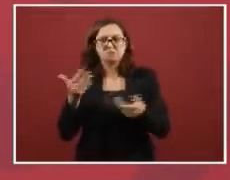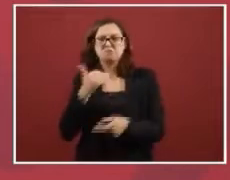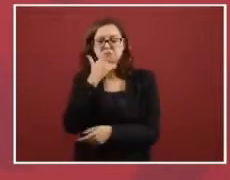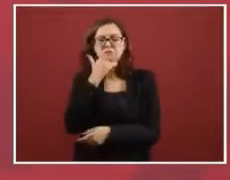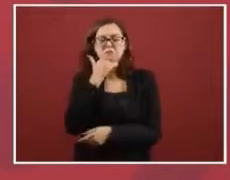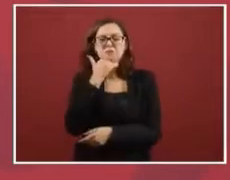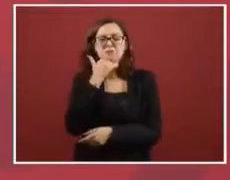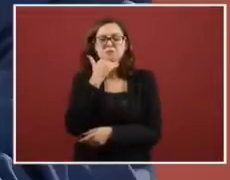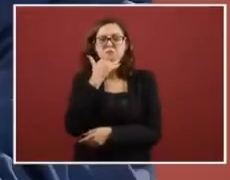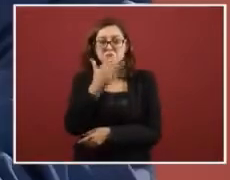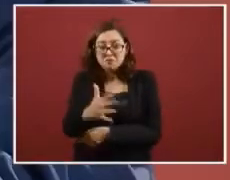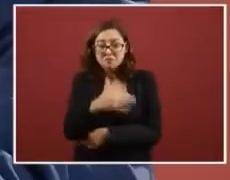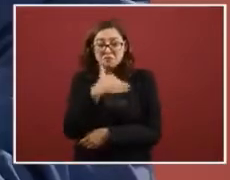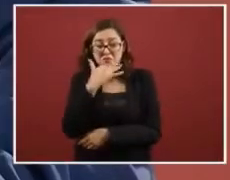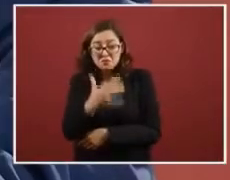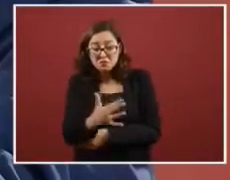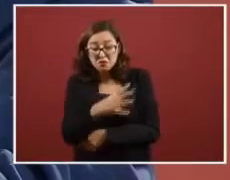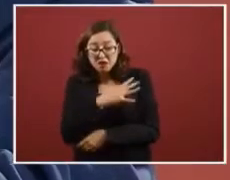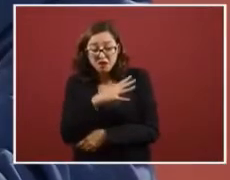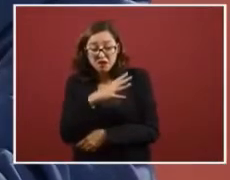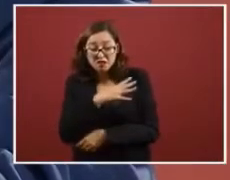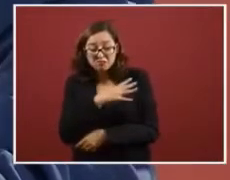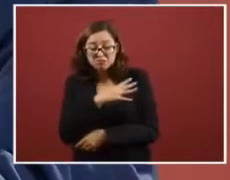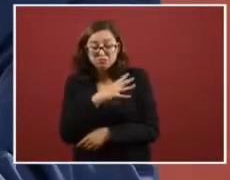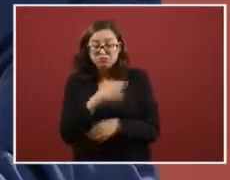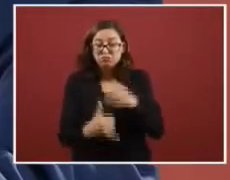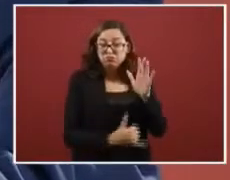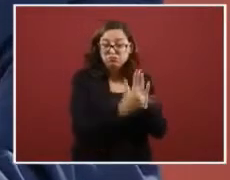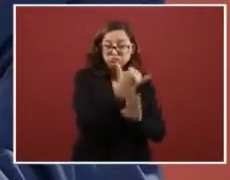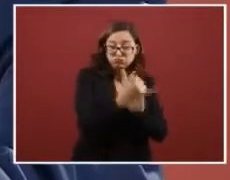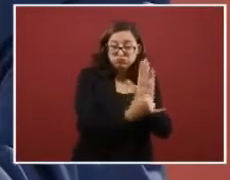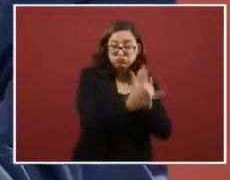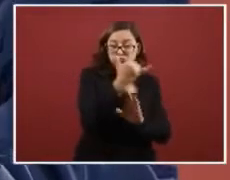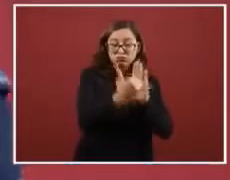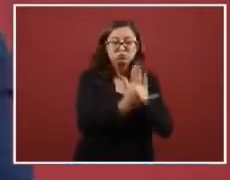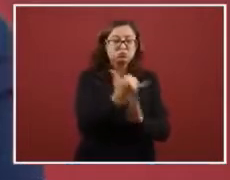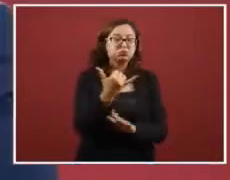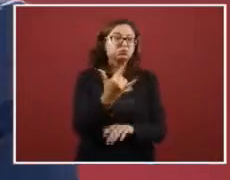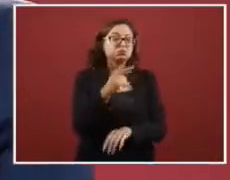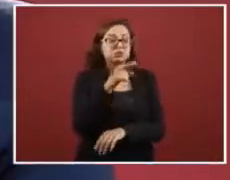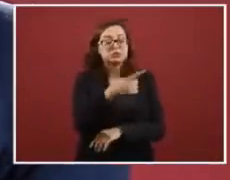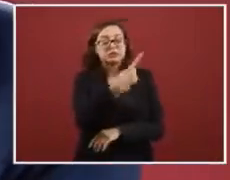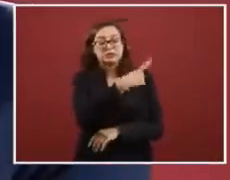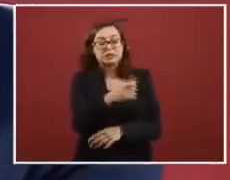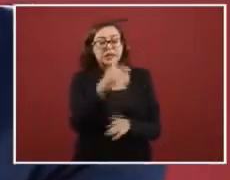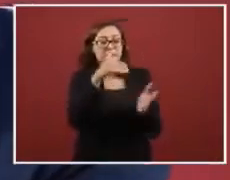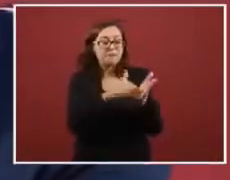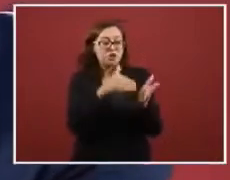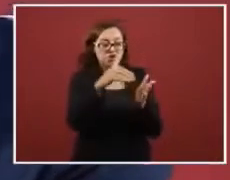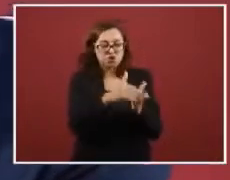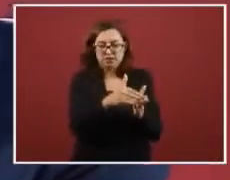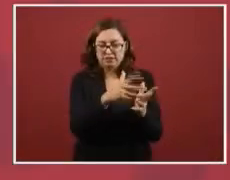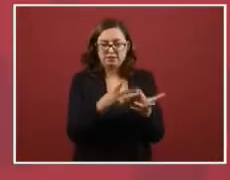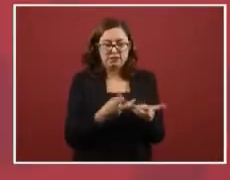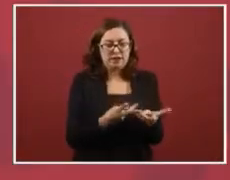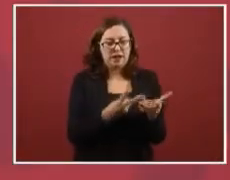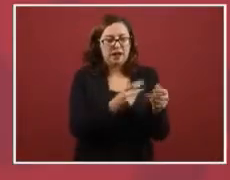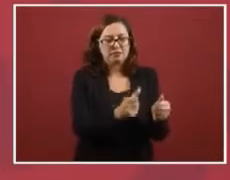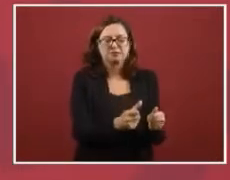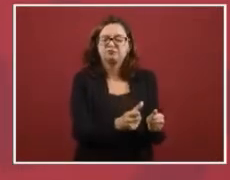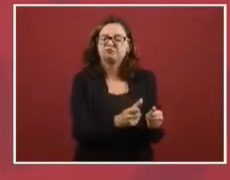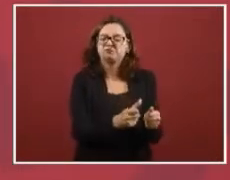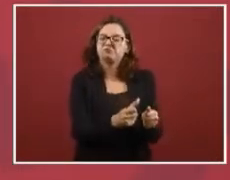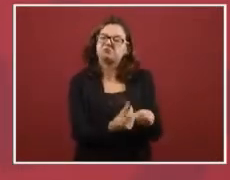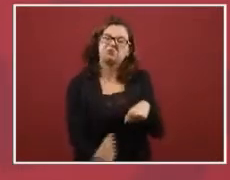you get more out of it. when you have corruption, if you have a job that's $100